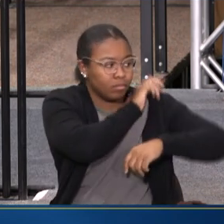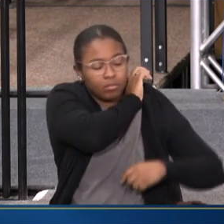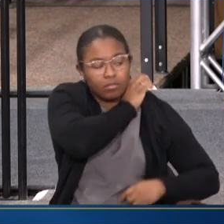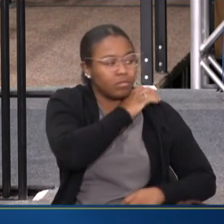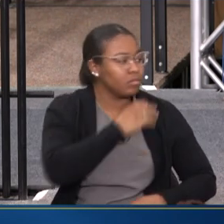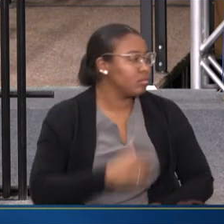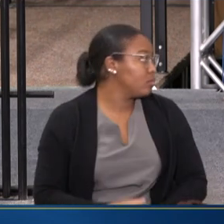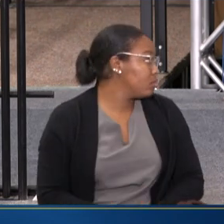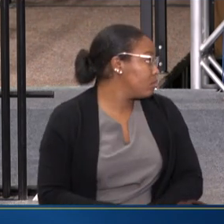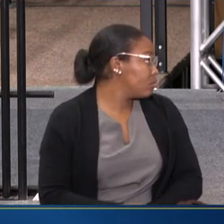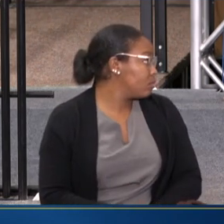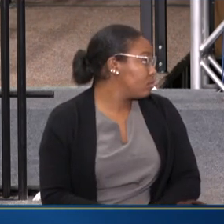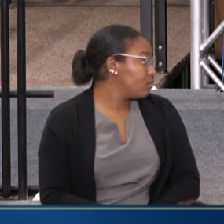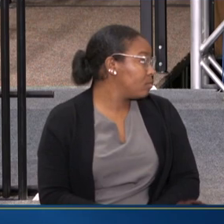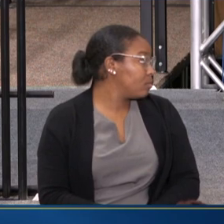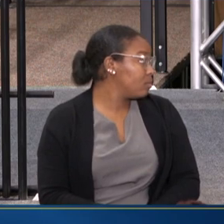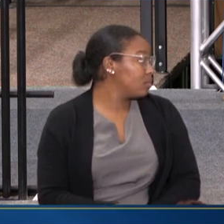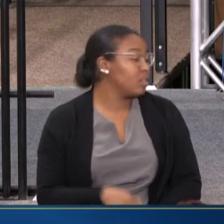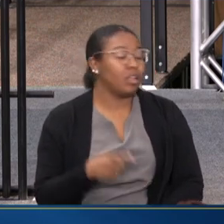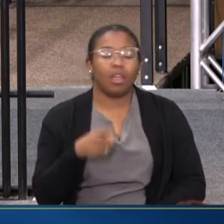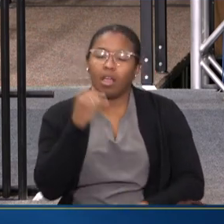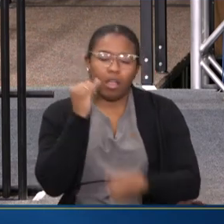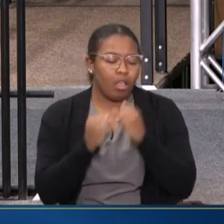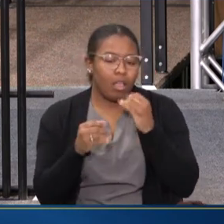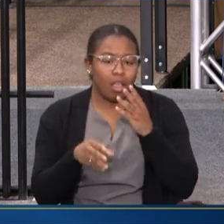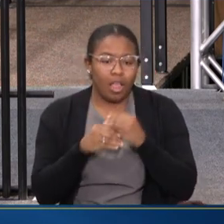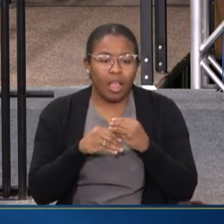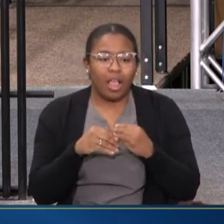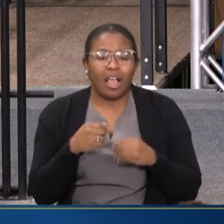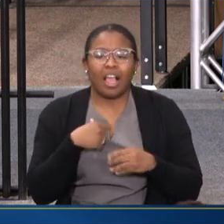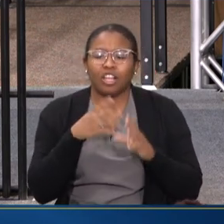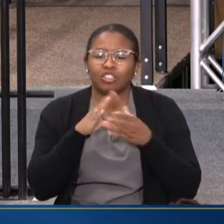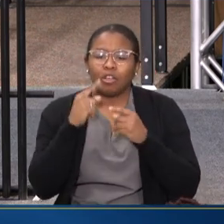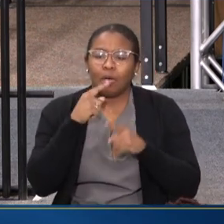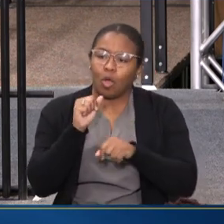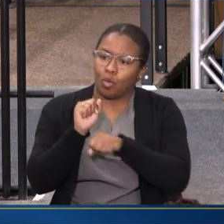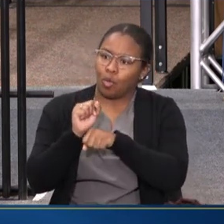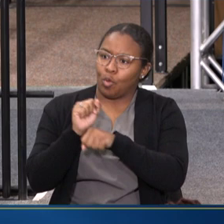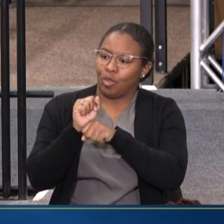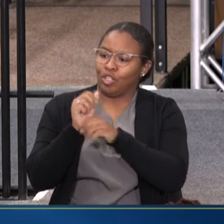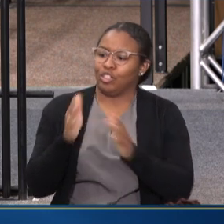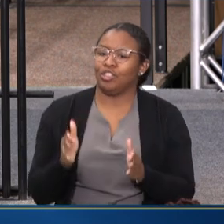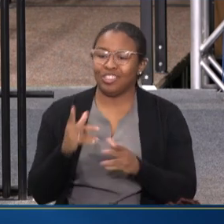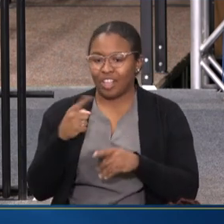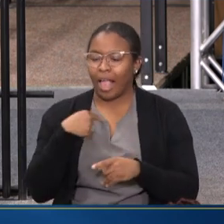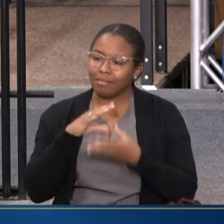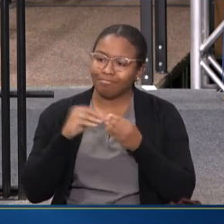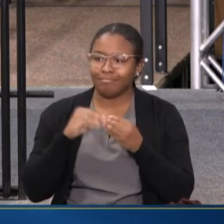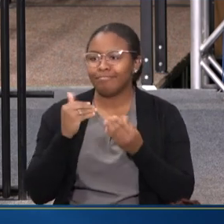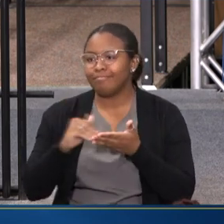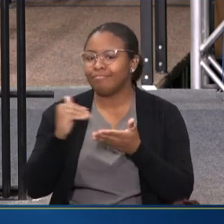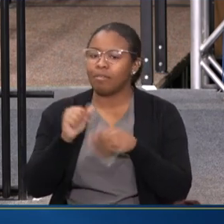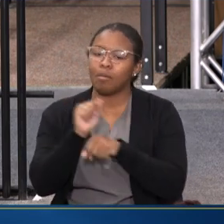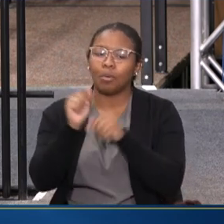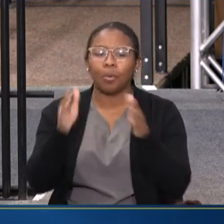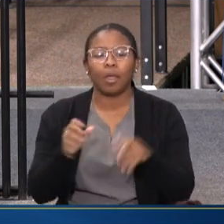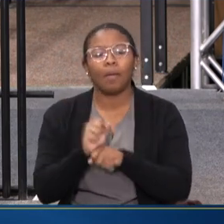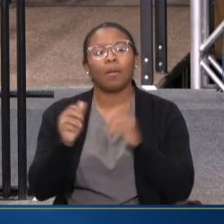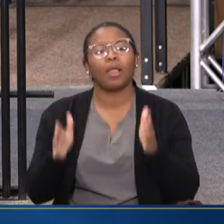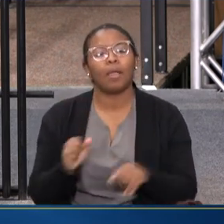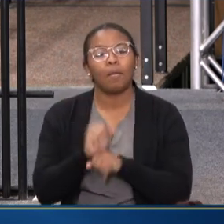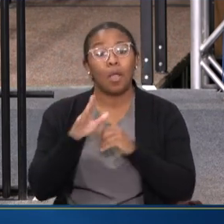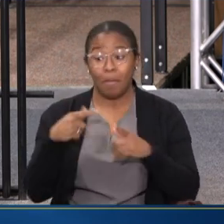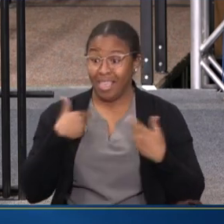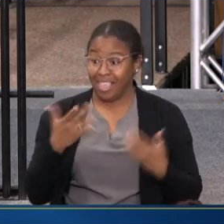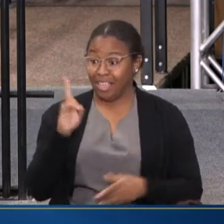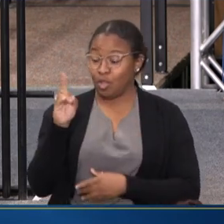I THINK ONE ADDITIONAL THING THAT I WOULD ADD IS I TALK A LOT ABOUT EMPLOYEES, AND YOU HEARD ME SAY EMPLOYEES, BUT WE AT THE